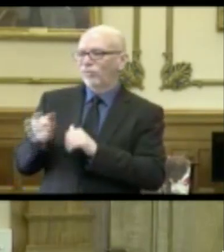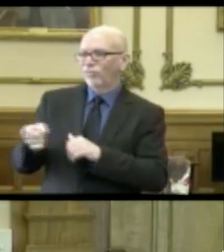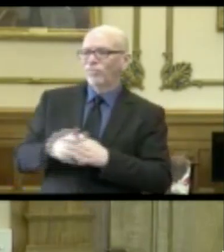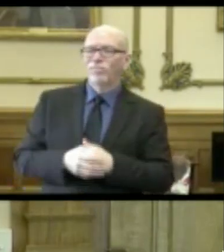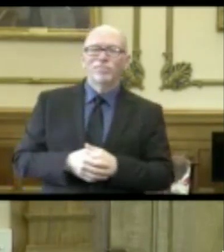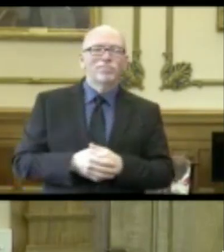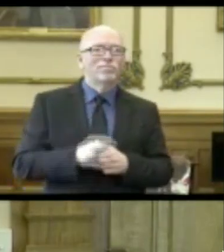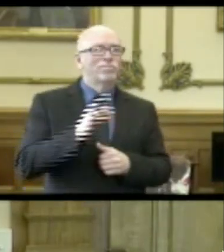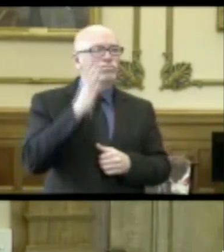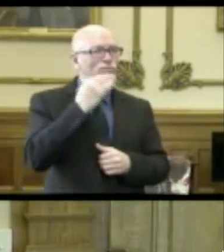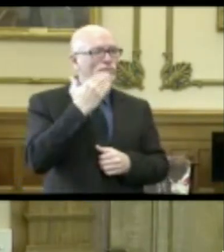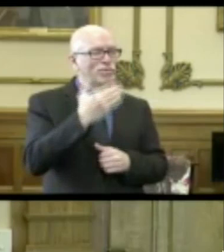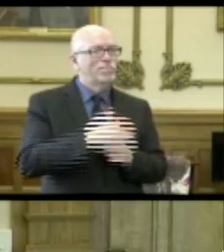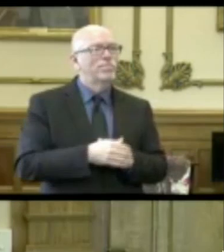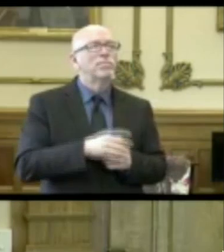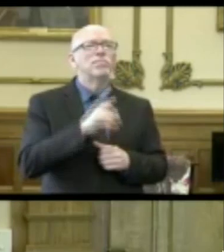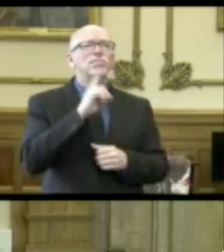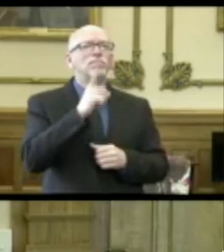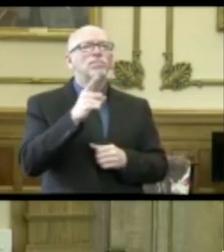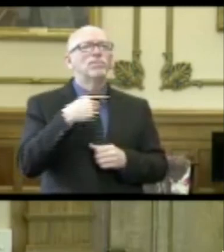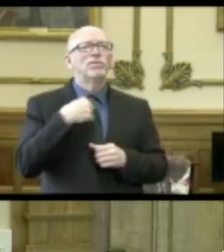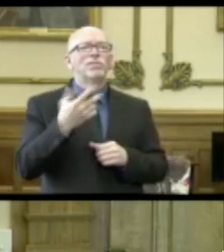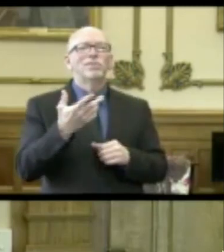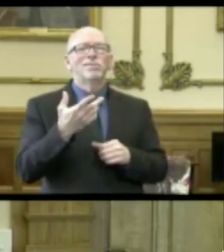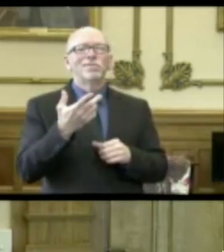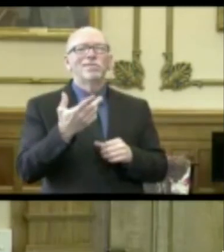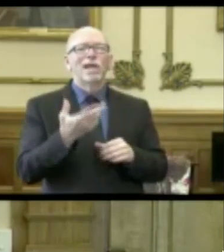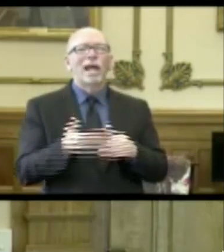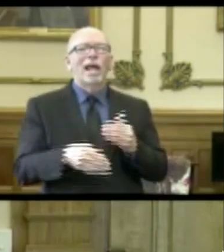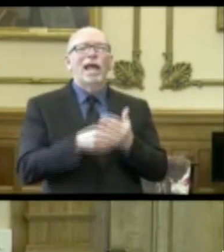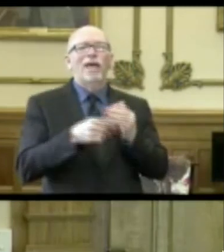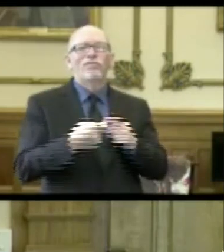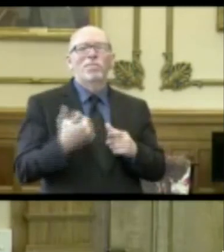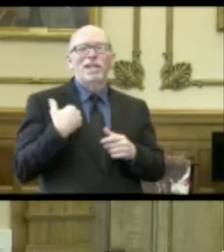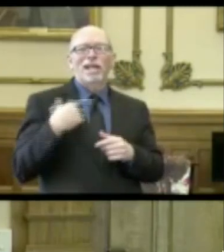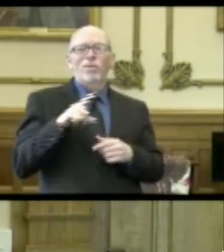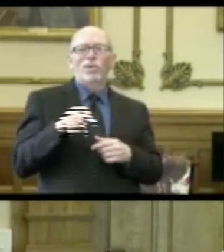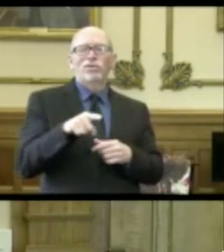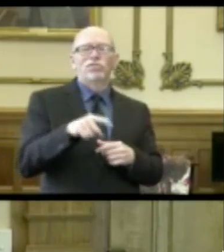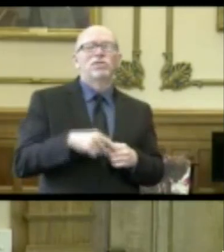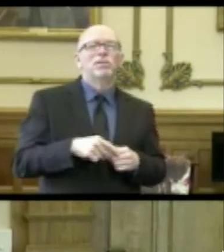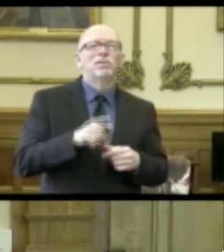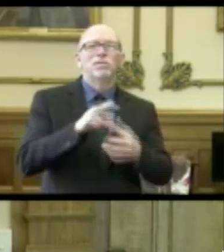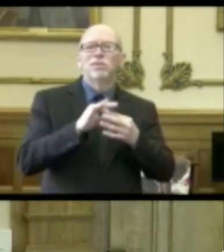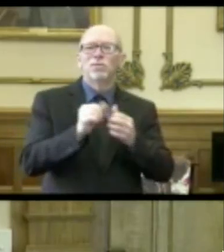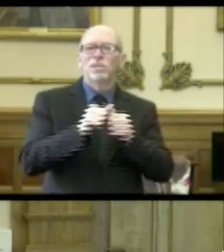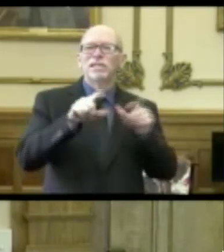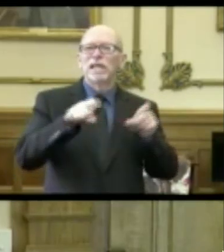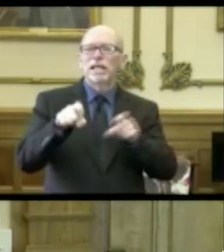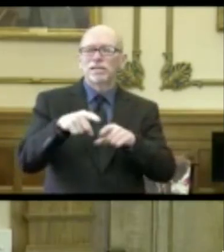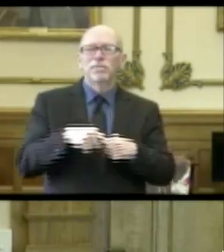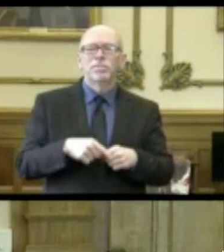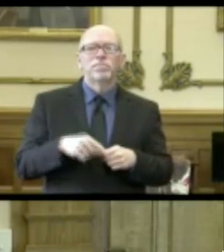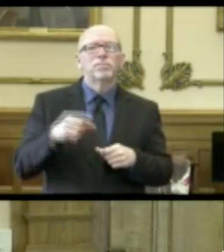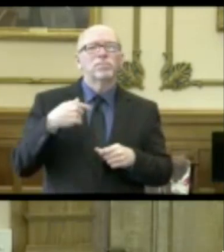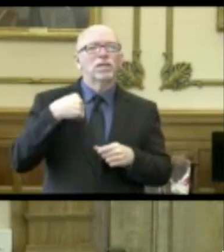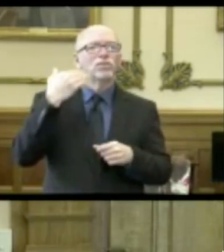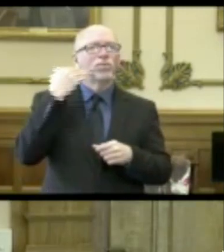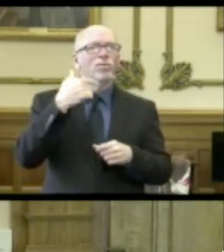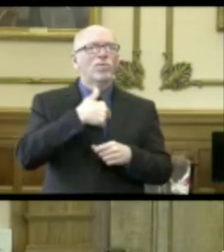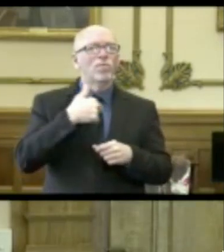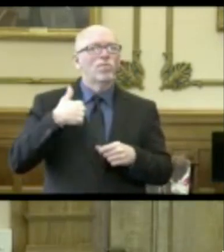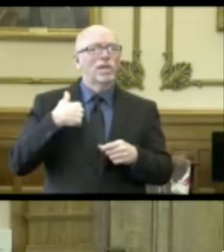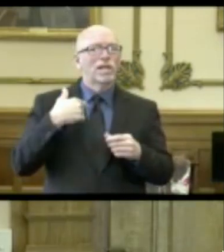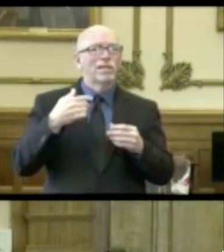you? Pretty good. Actually, just building off the last question a little bit regarding testing, I know as we